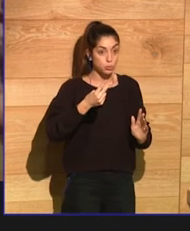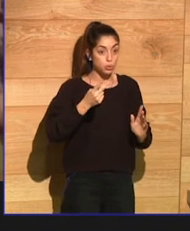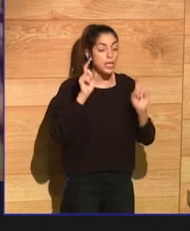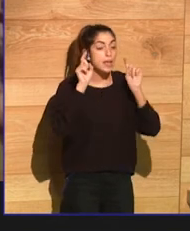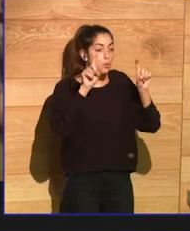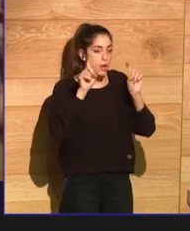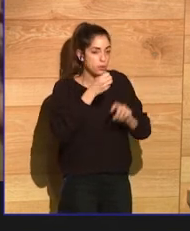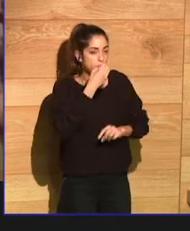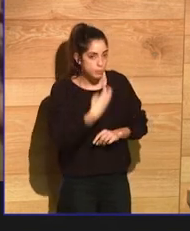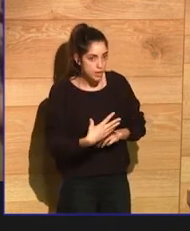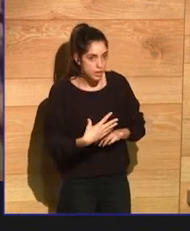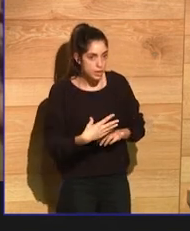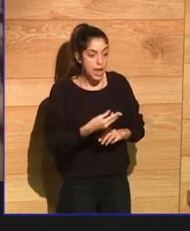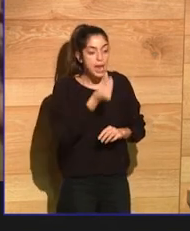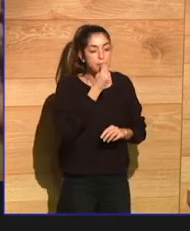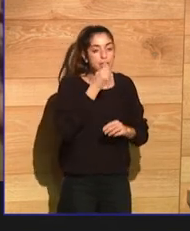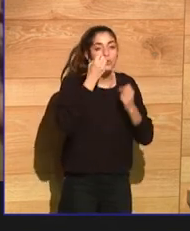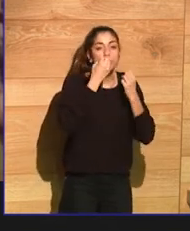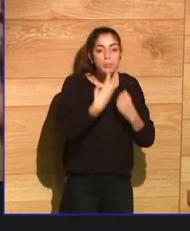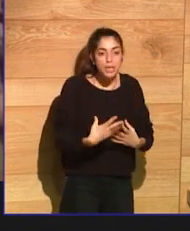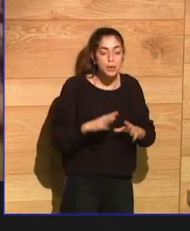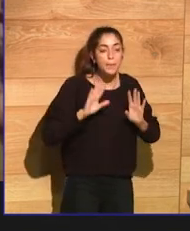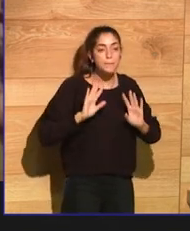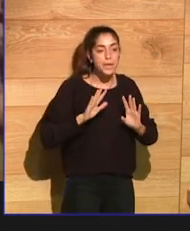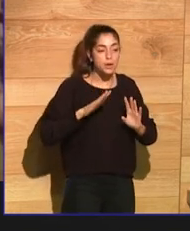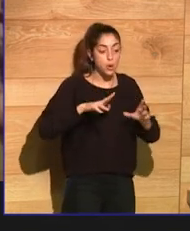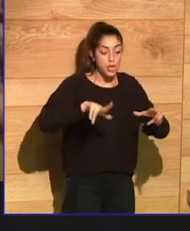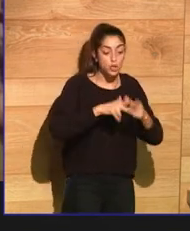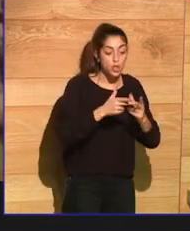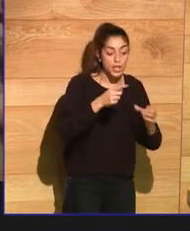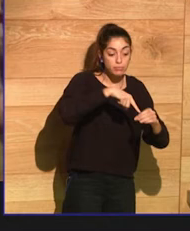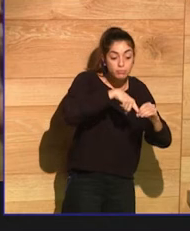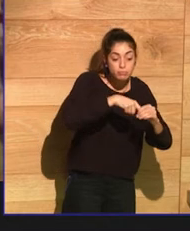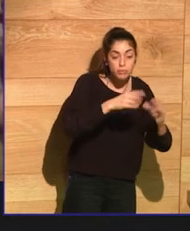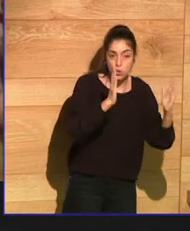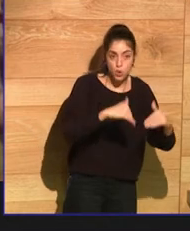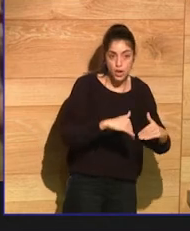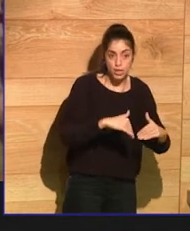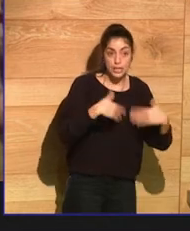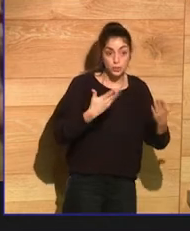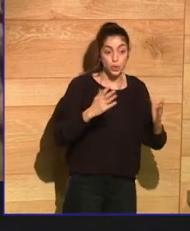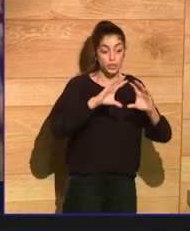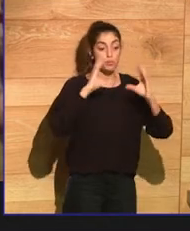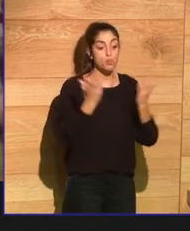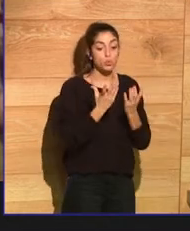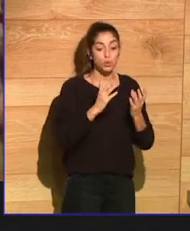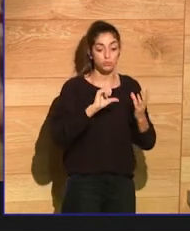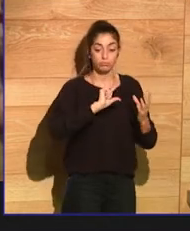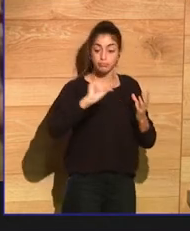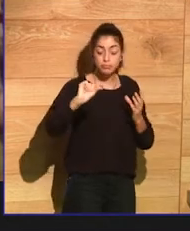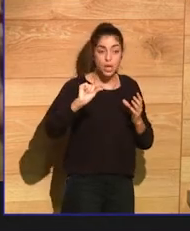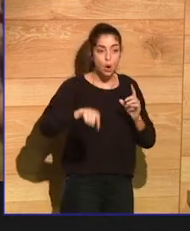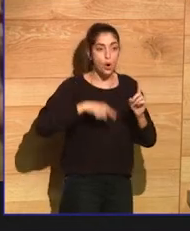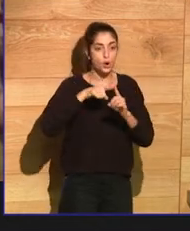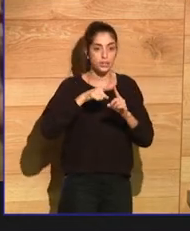place set for them in society. They had to go into the world and create that. The same way with the British Empire, the same way